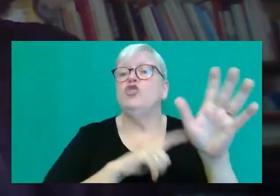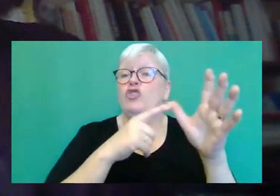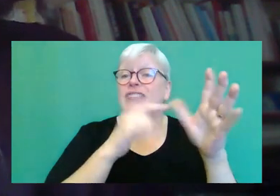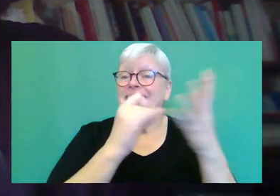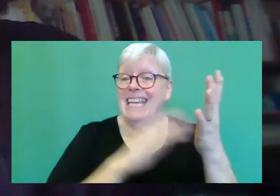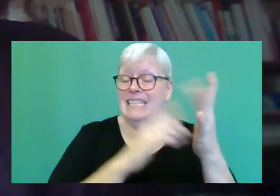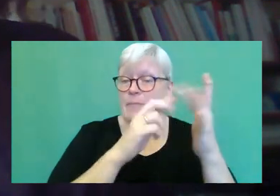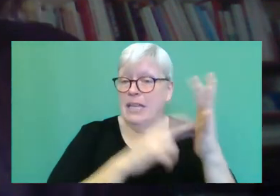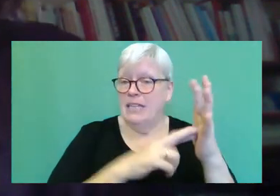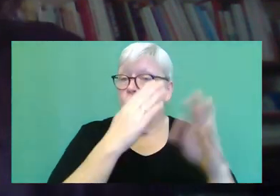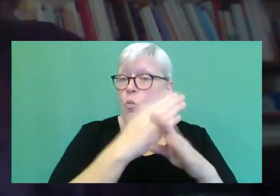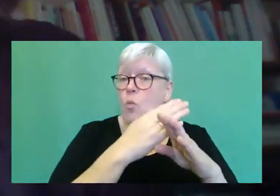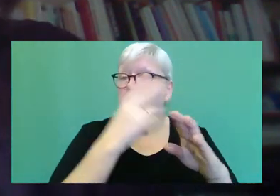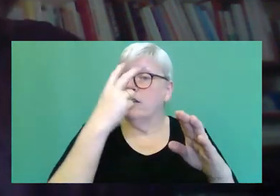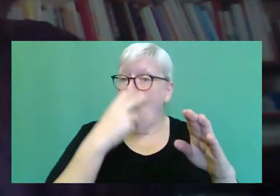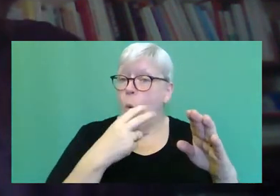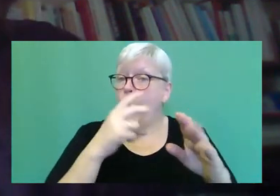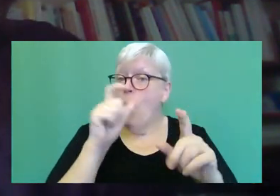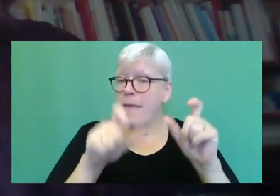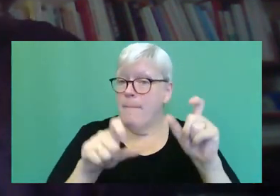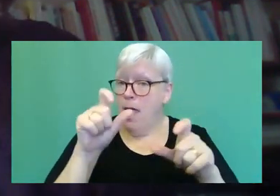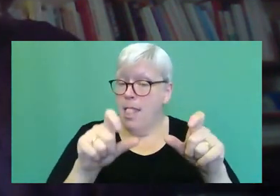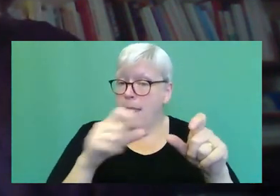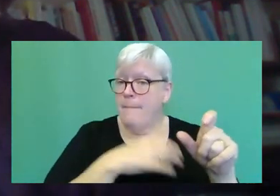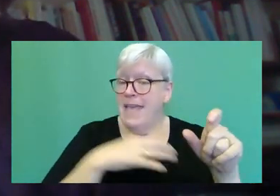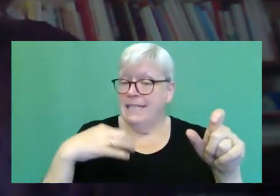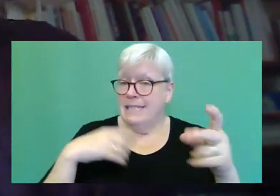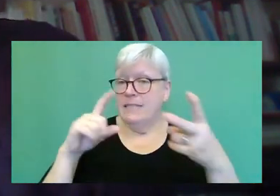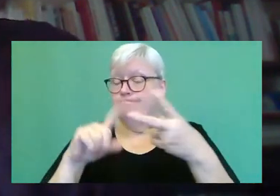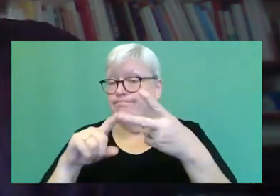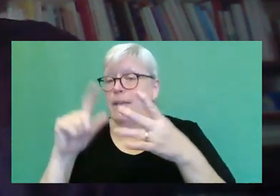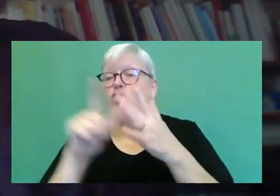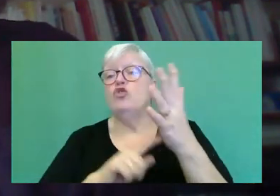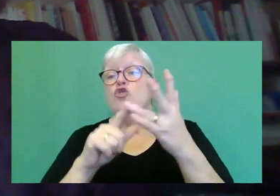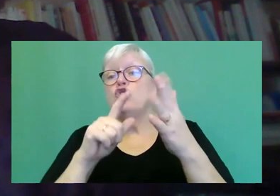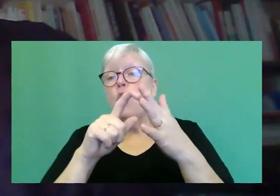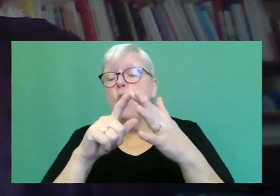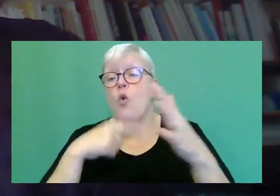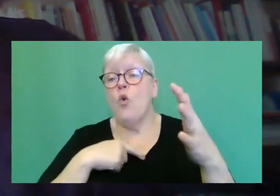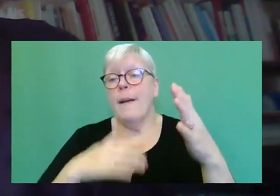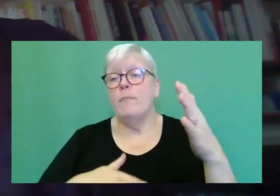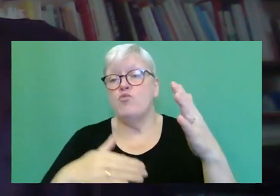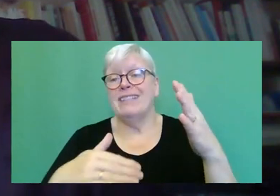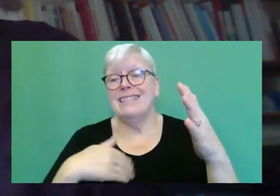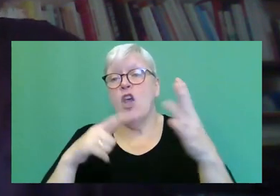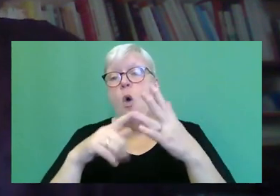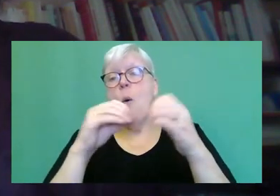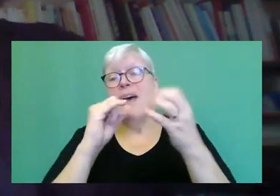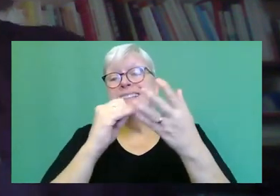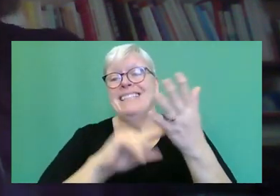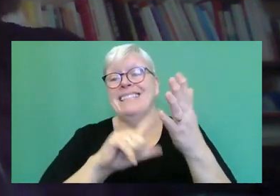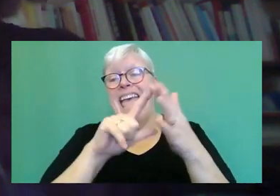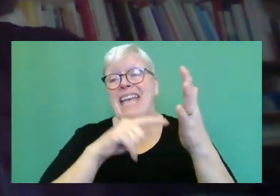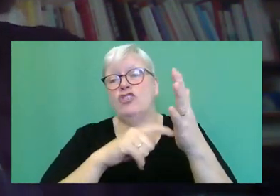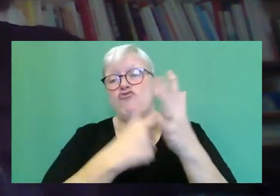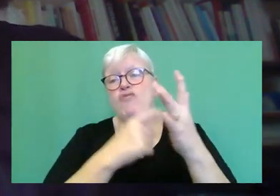certainly for the most of the narrative, Joe is in obstetrics. And I wondered, you know, is there any, significance, deeper